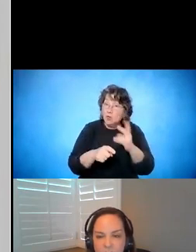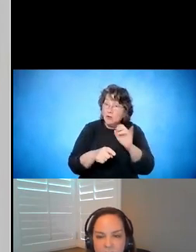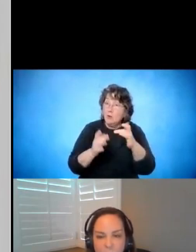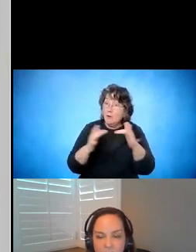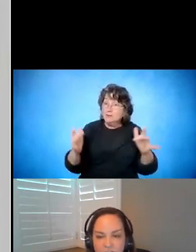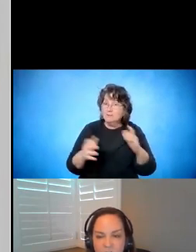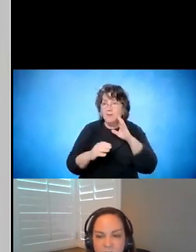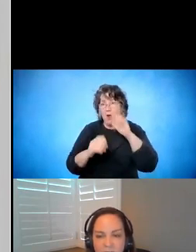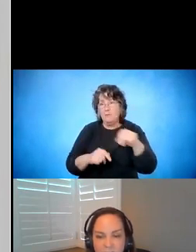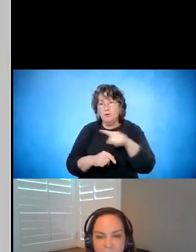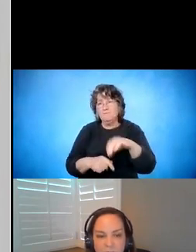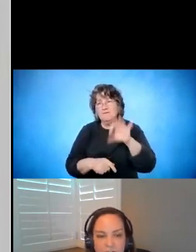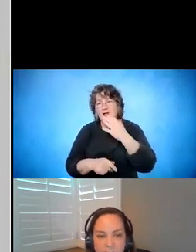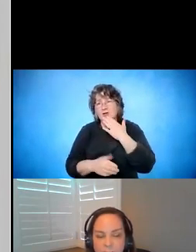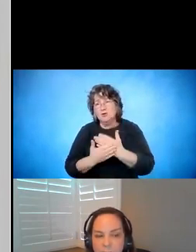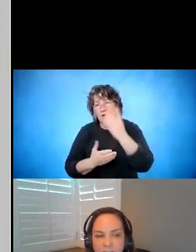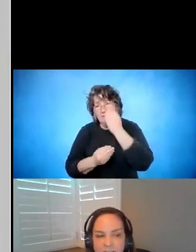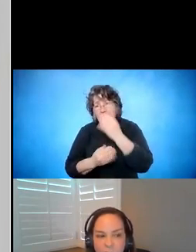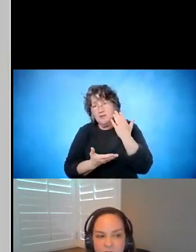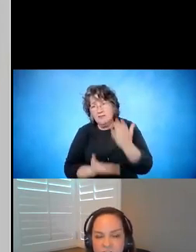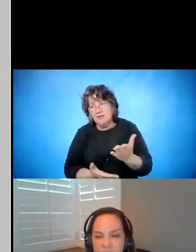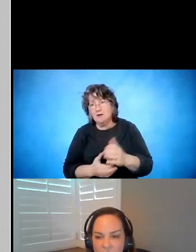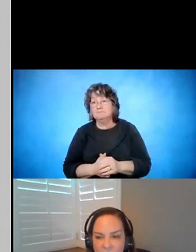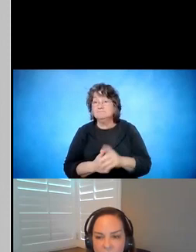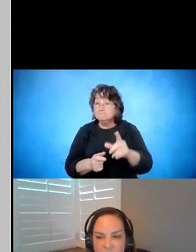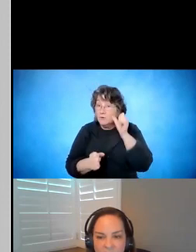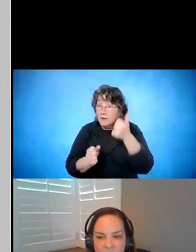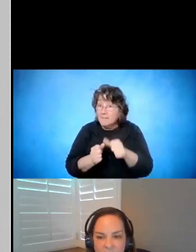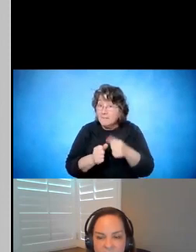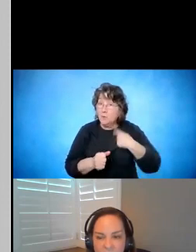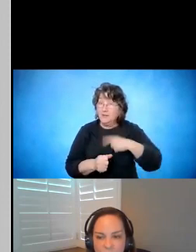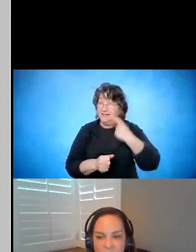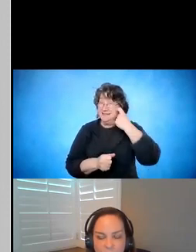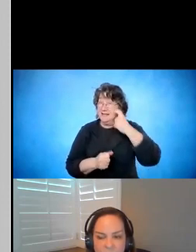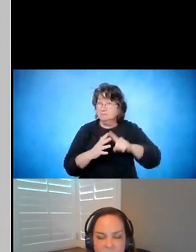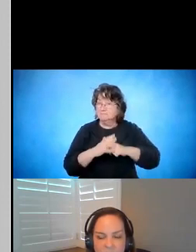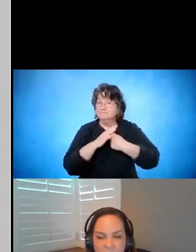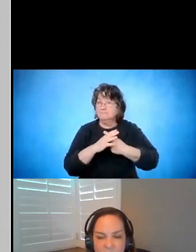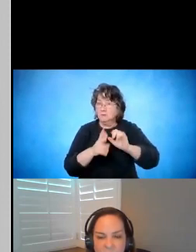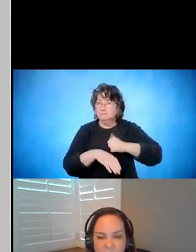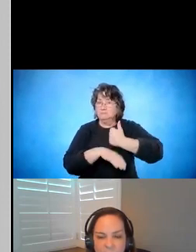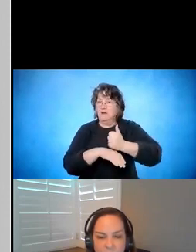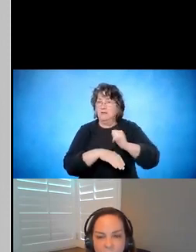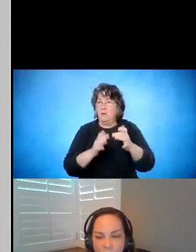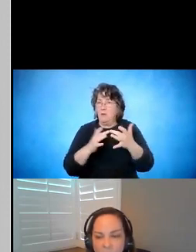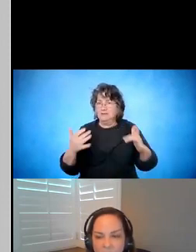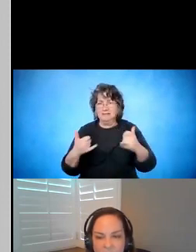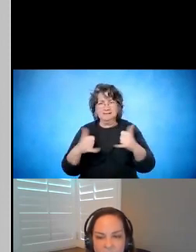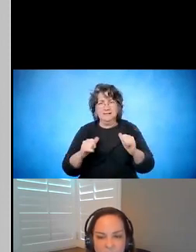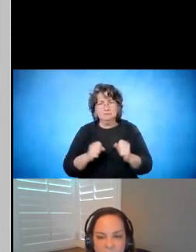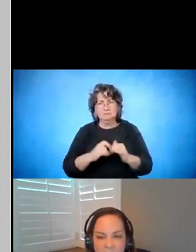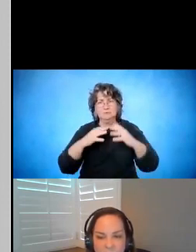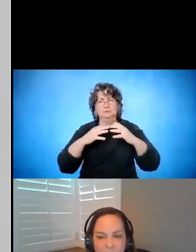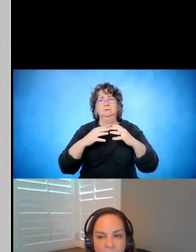some really good information there. Keep in mind that we've just started the website. It's still being built and we want to